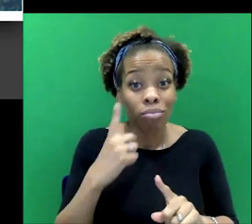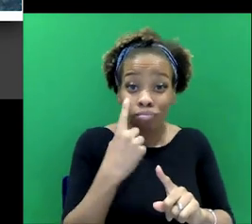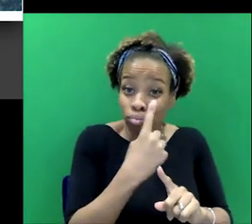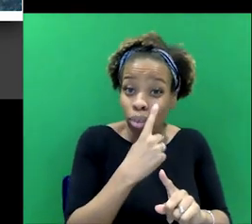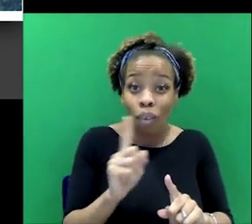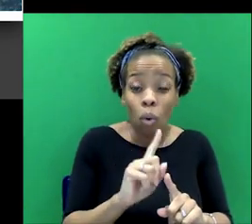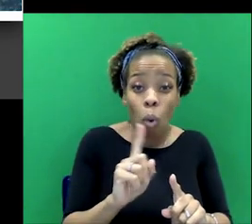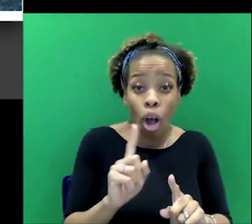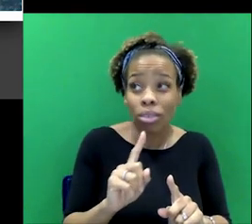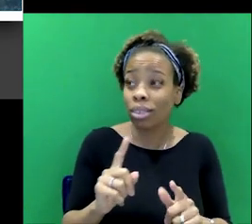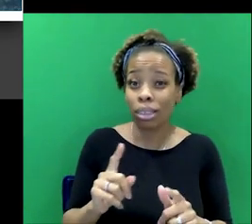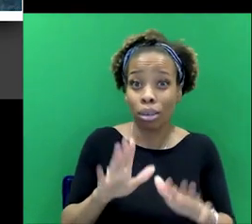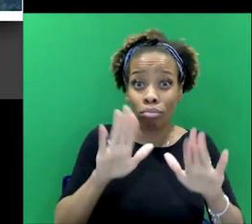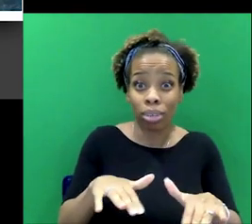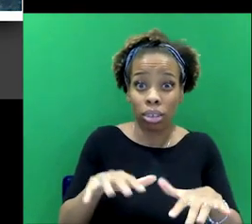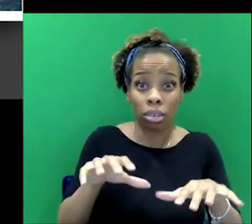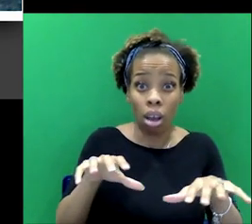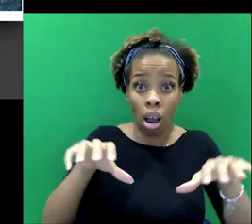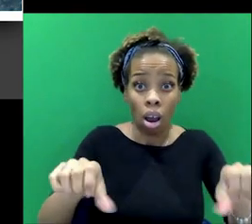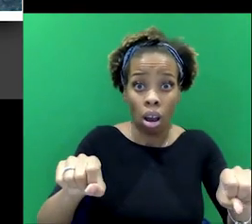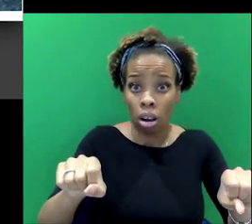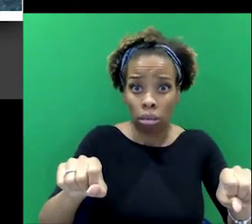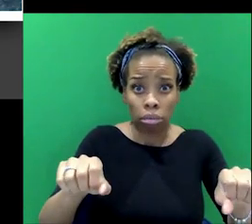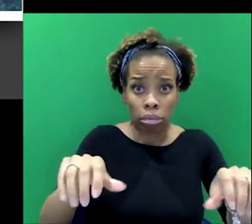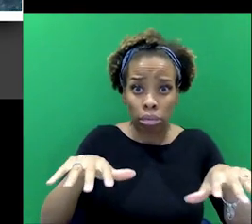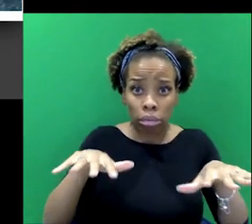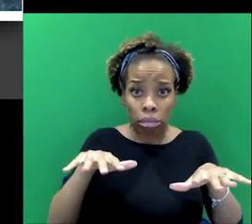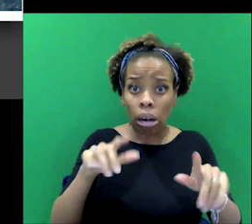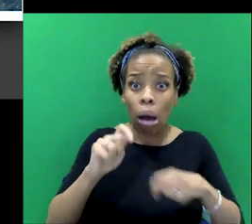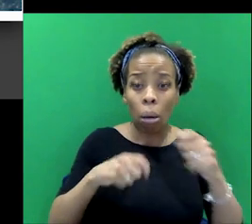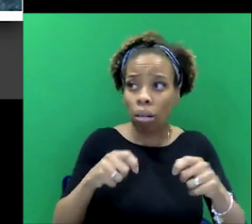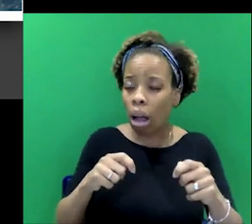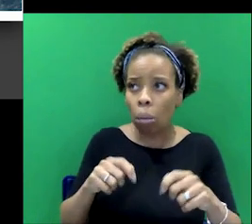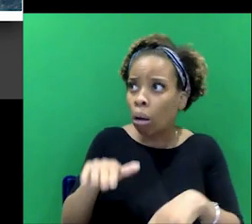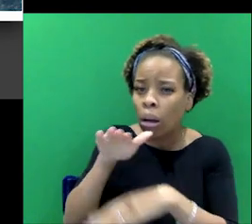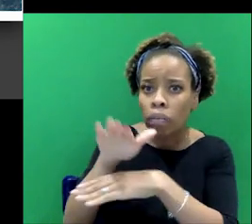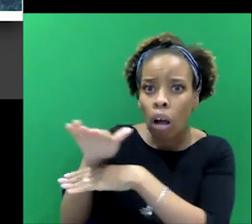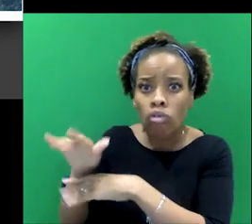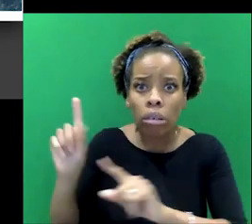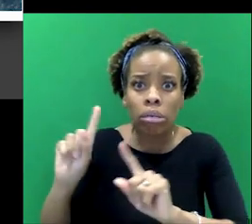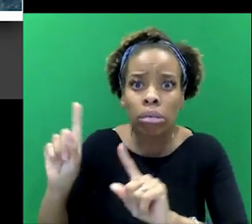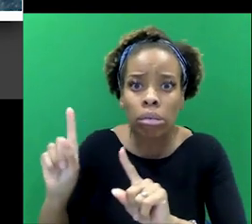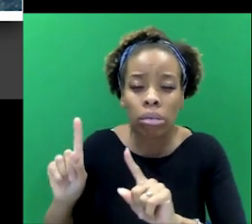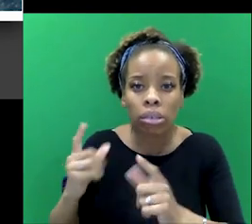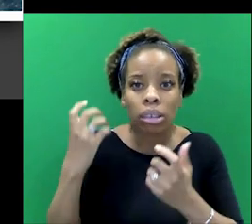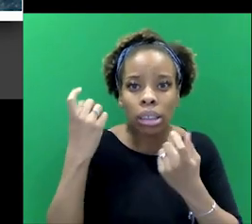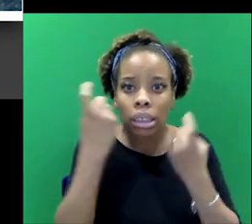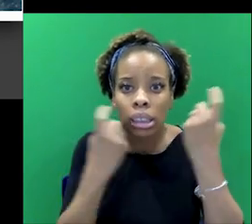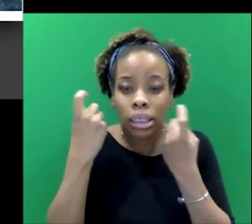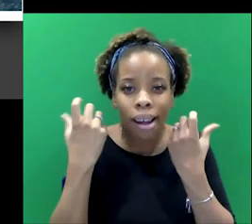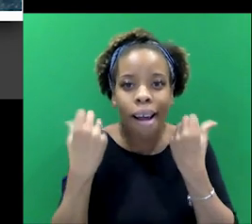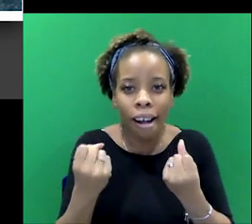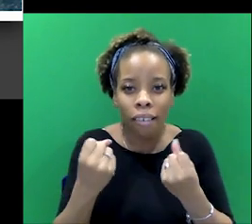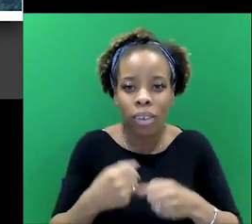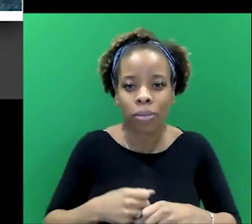When we look back on a, on a, a story like this, Shrobani, we're apt to choose our own heroes and villains. Uh,